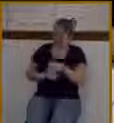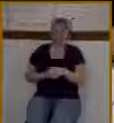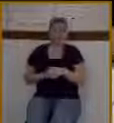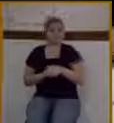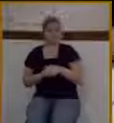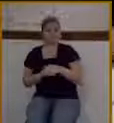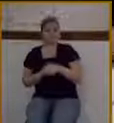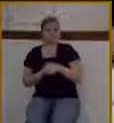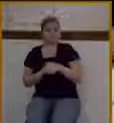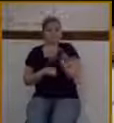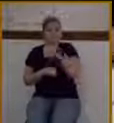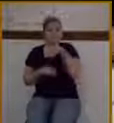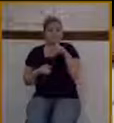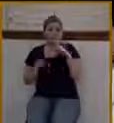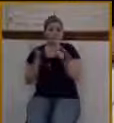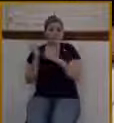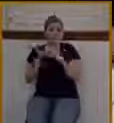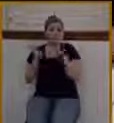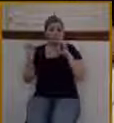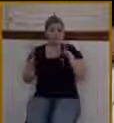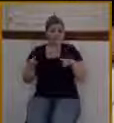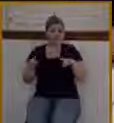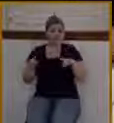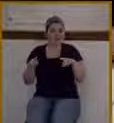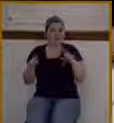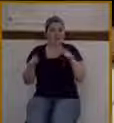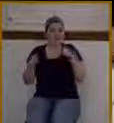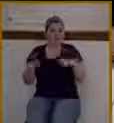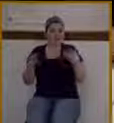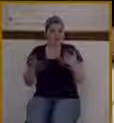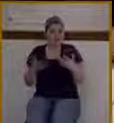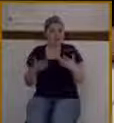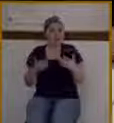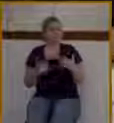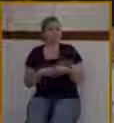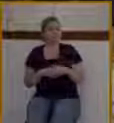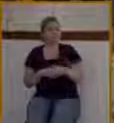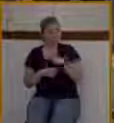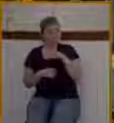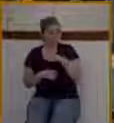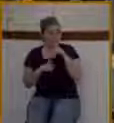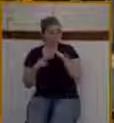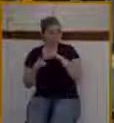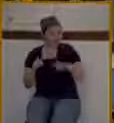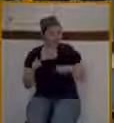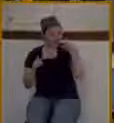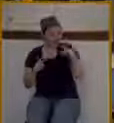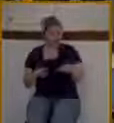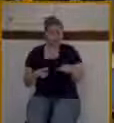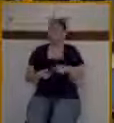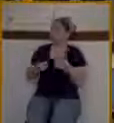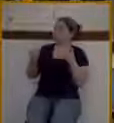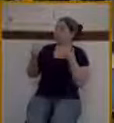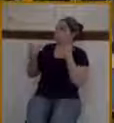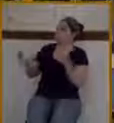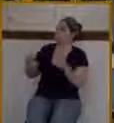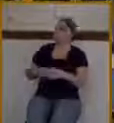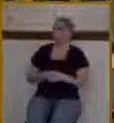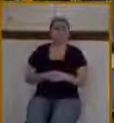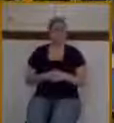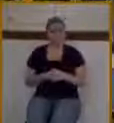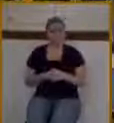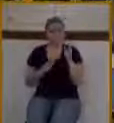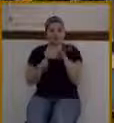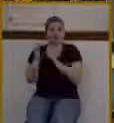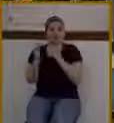Jesus has commanded, and they let them go. Again, Jesus knew all of this in advance.